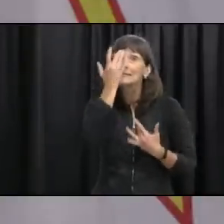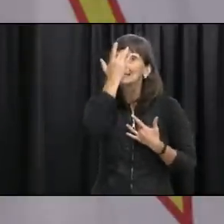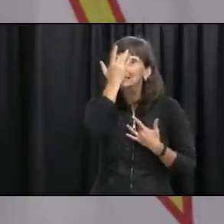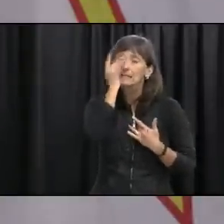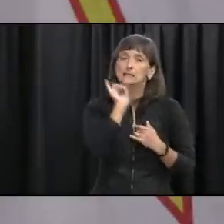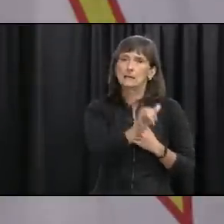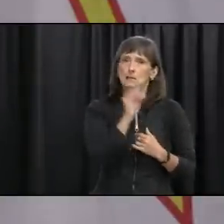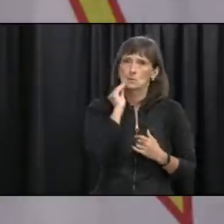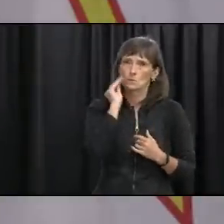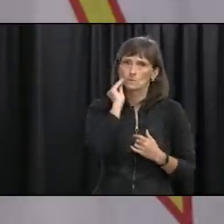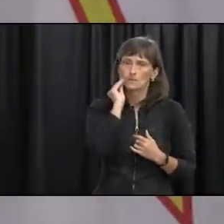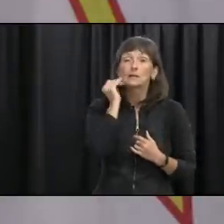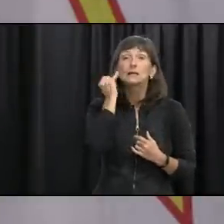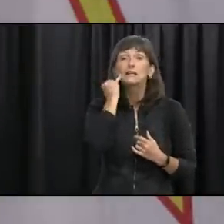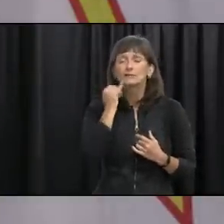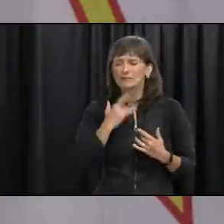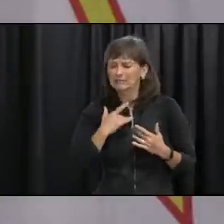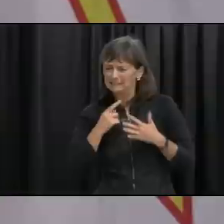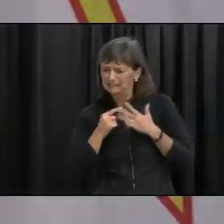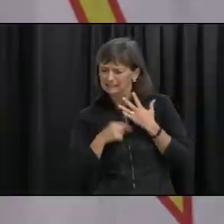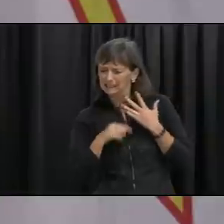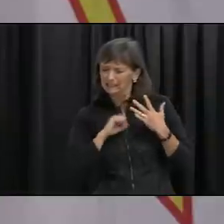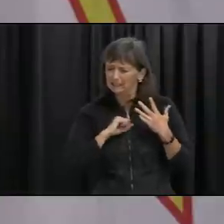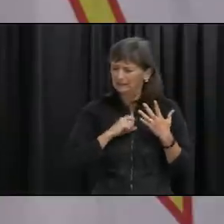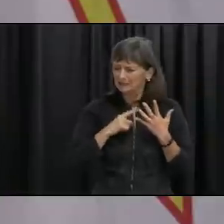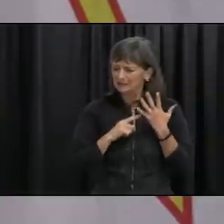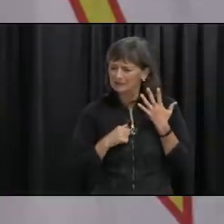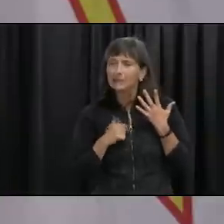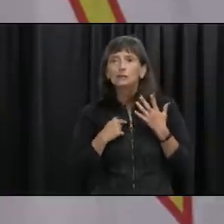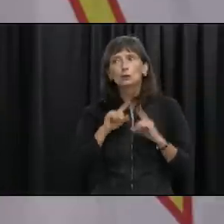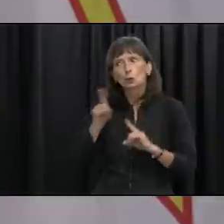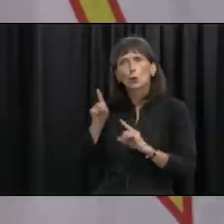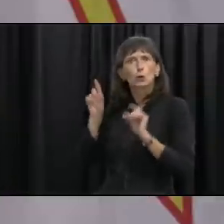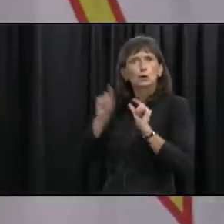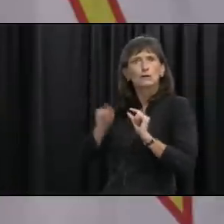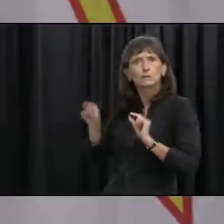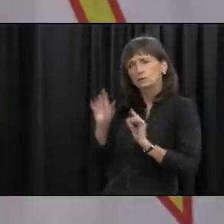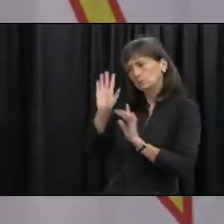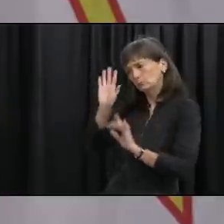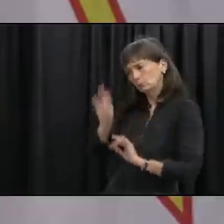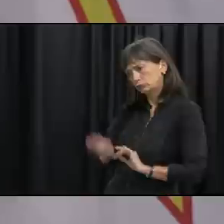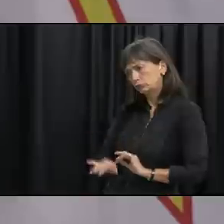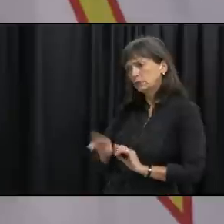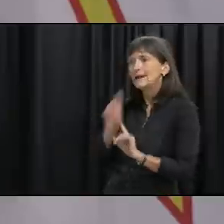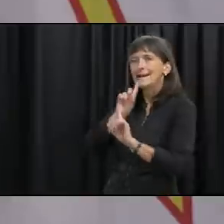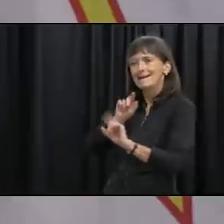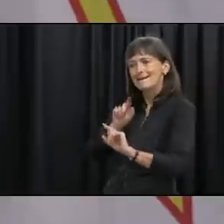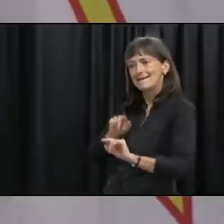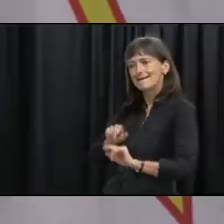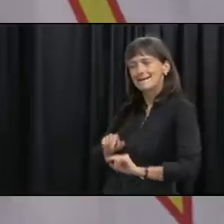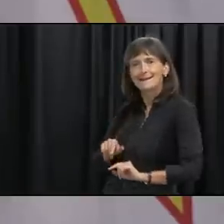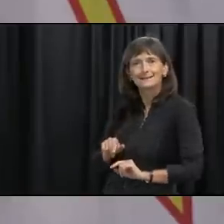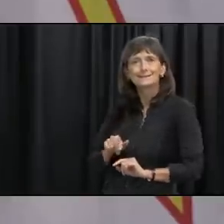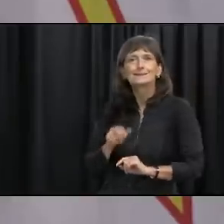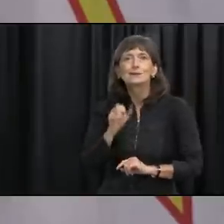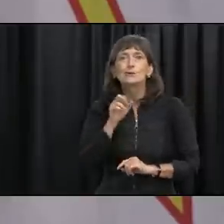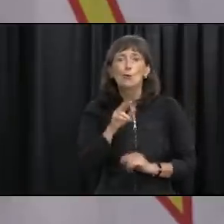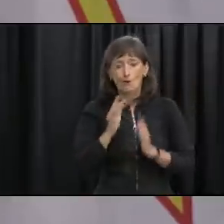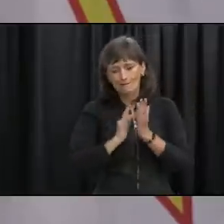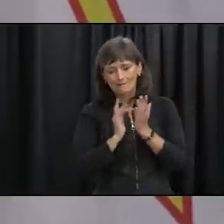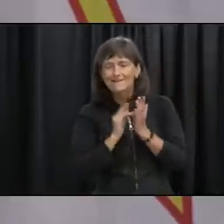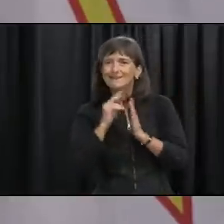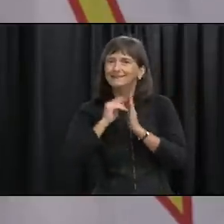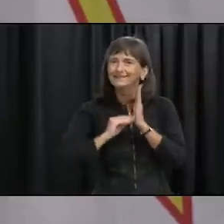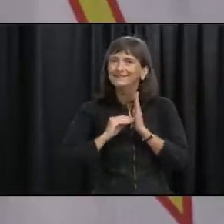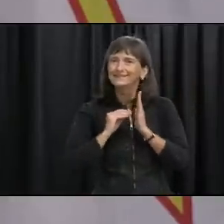symptoms please look uh please go to the uh government website please fill out the algorithm or on your thrive app on your on your phone